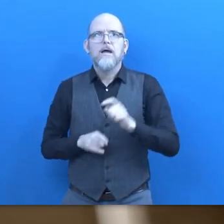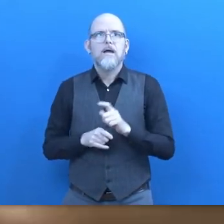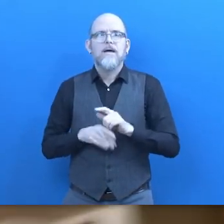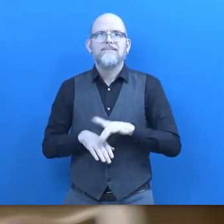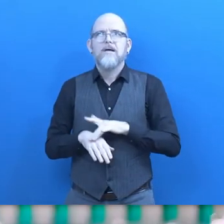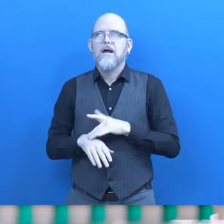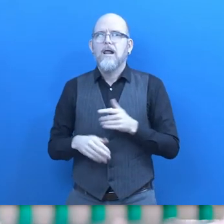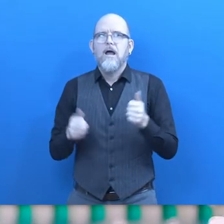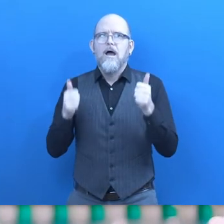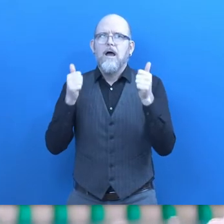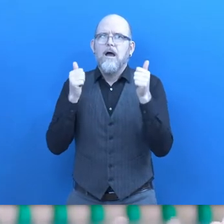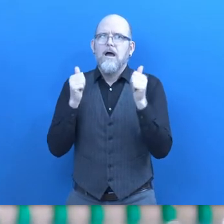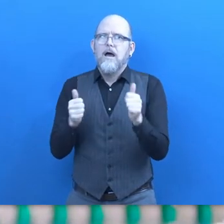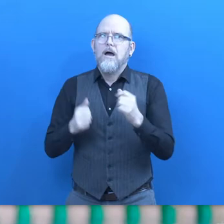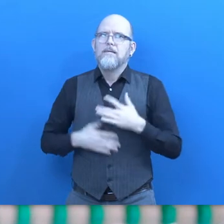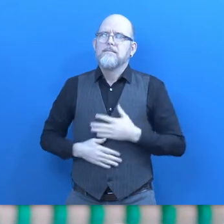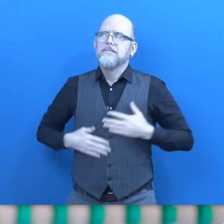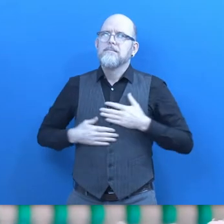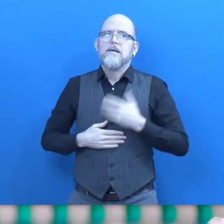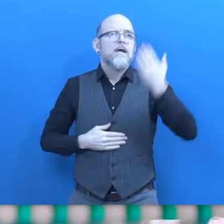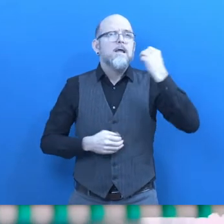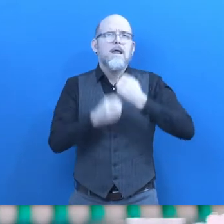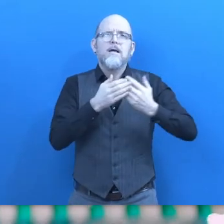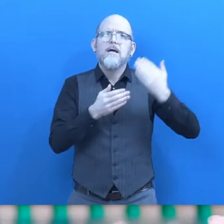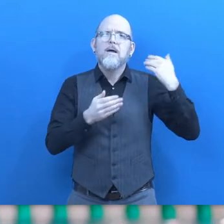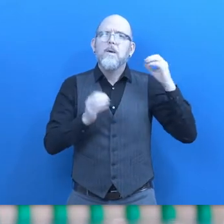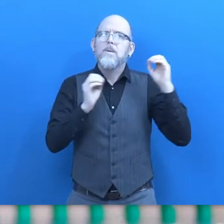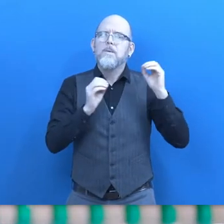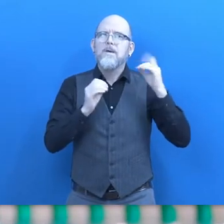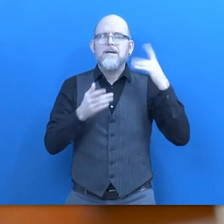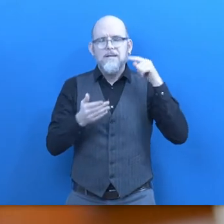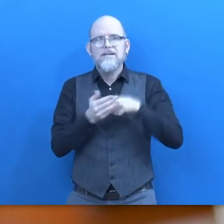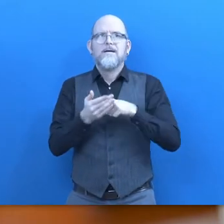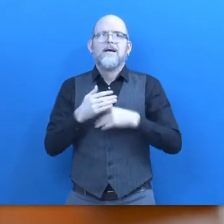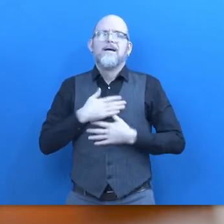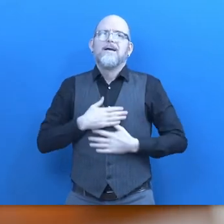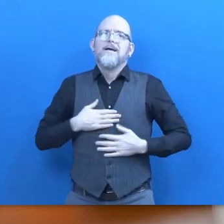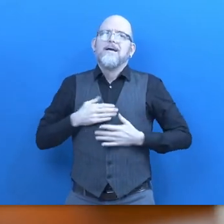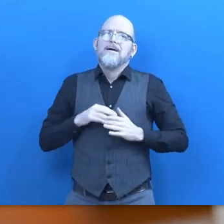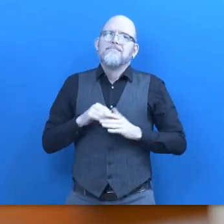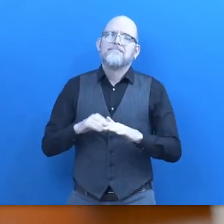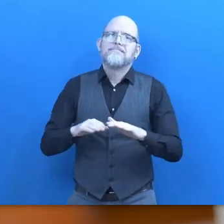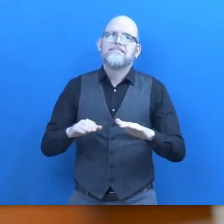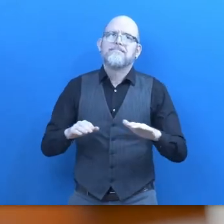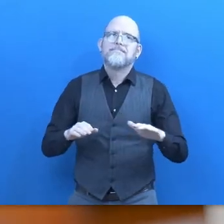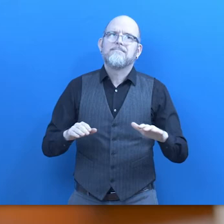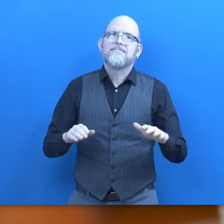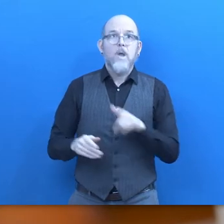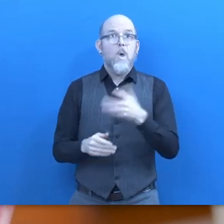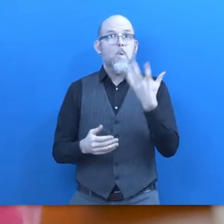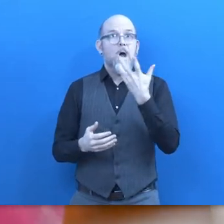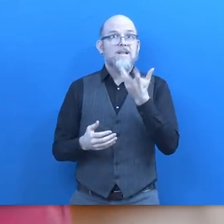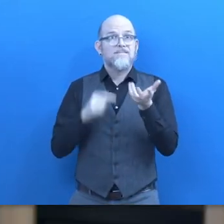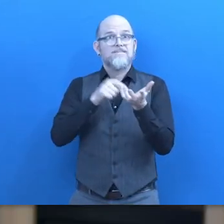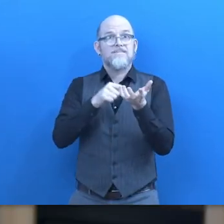and steroid treatment water for me especially as someone who is an adult who's visually